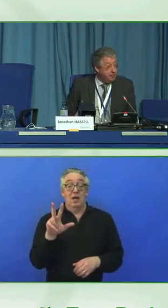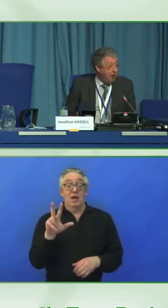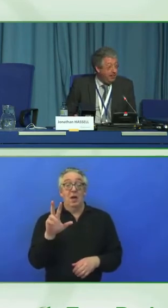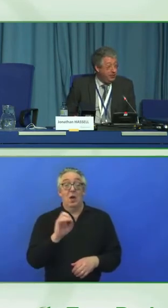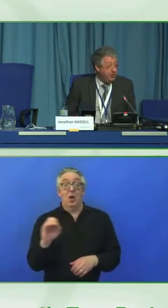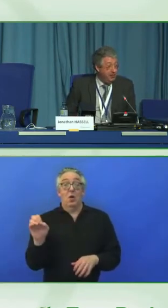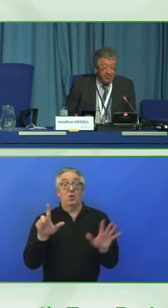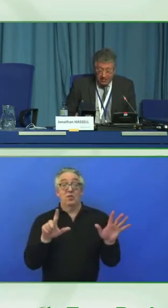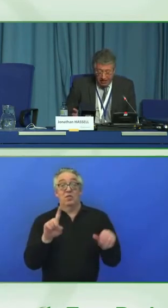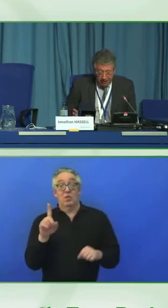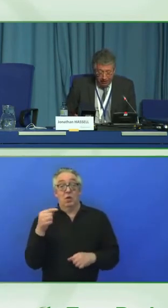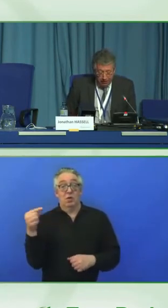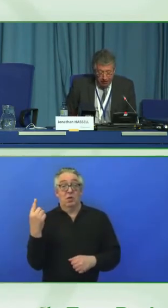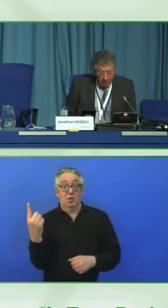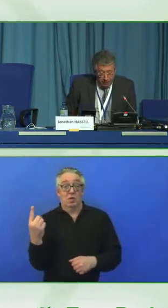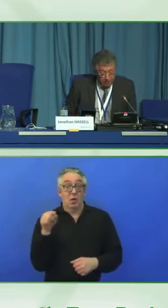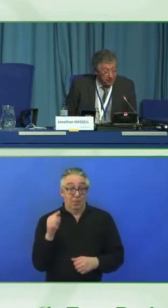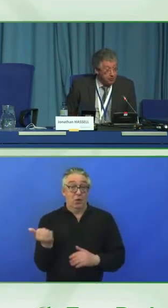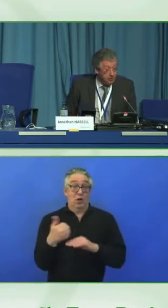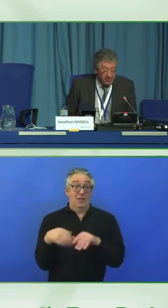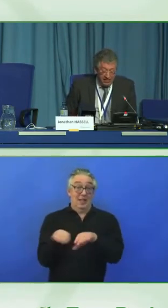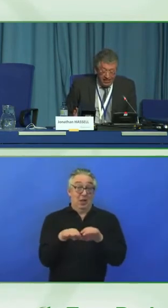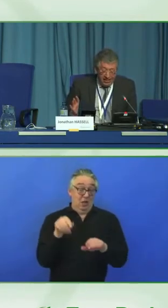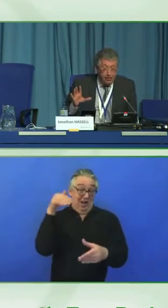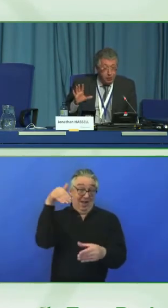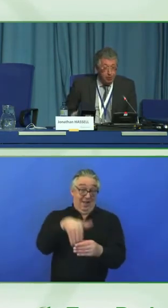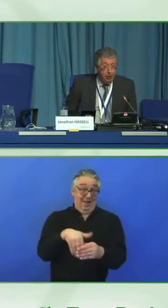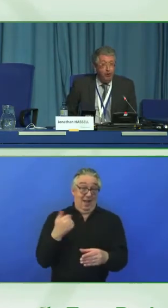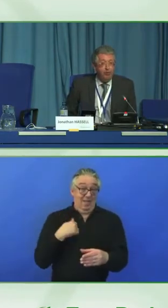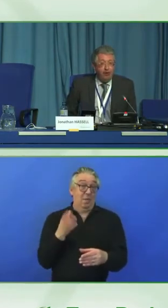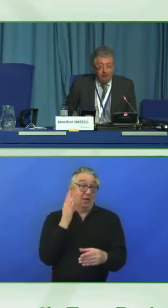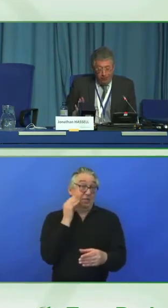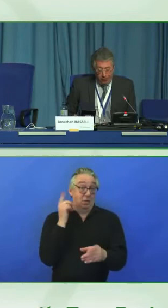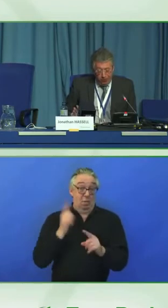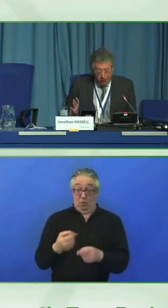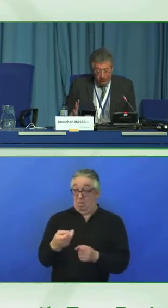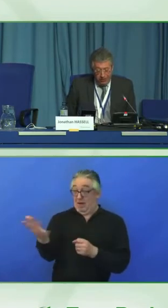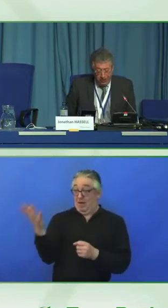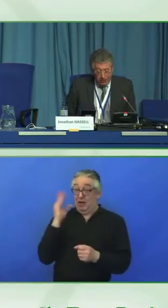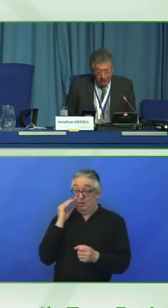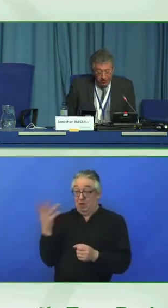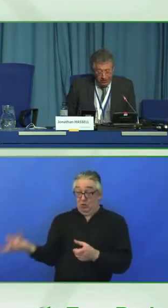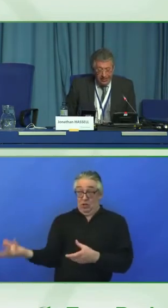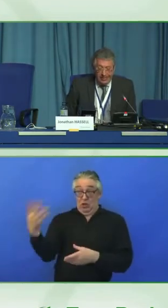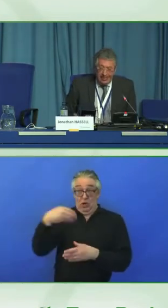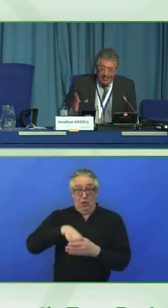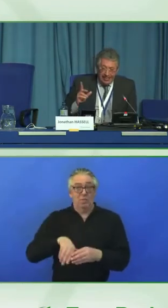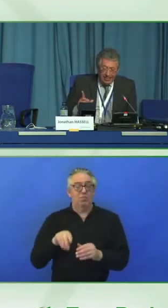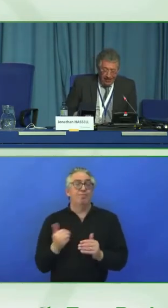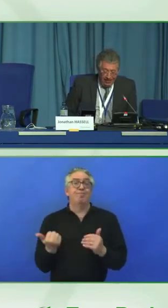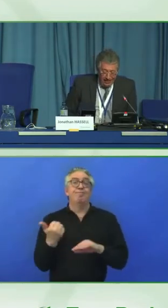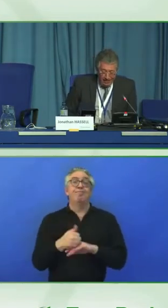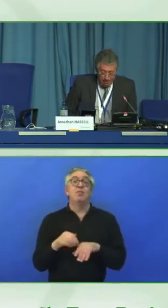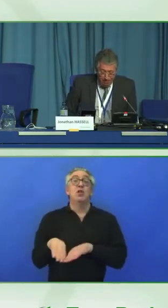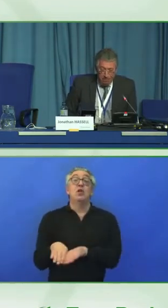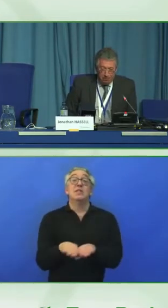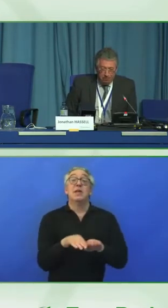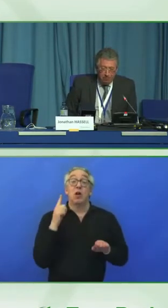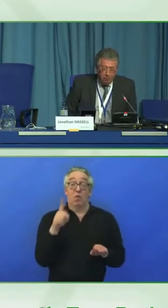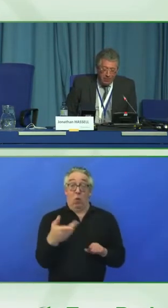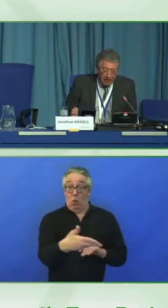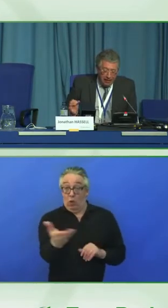summarizes my experience and a lot of other people's experience into a blueprint for all to use. Next slide.